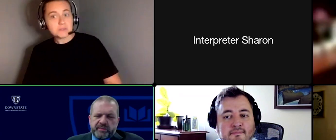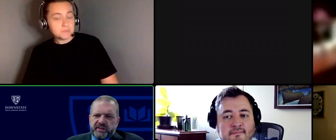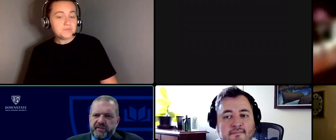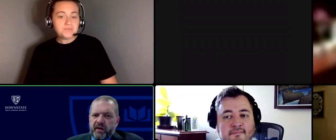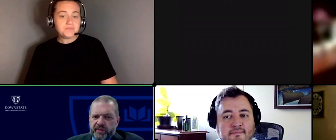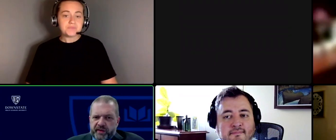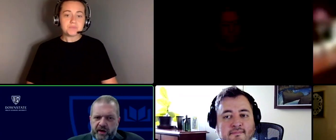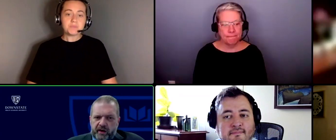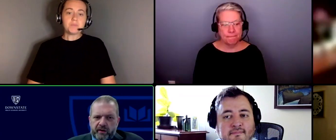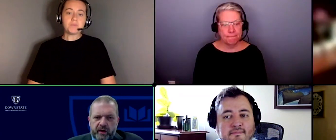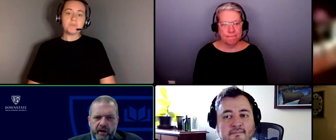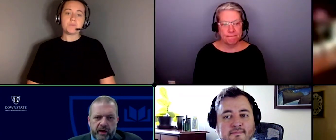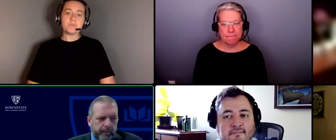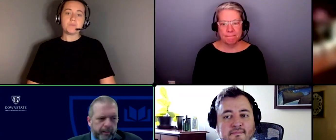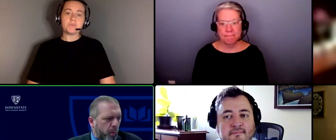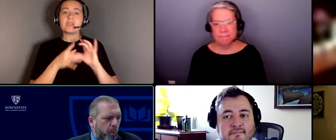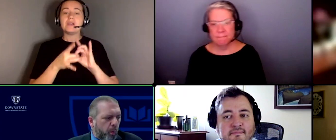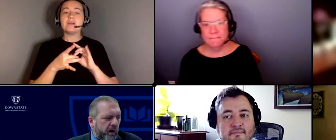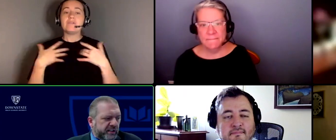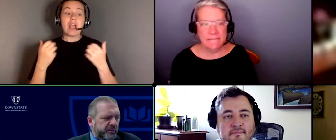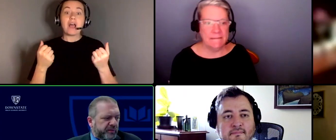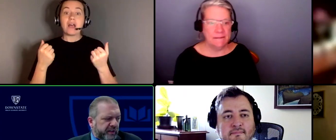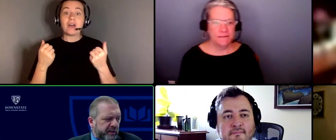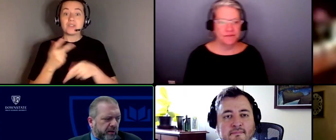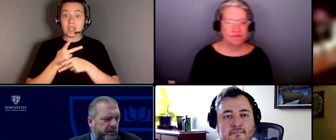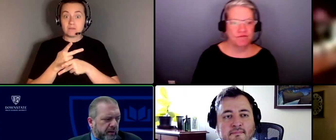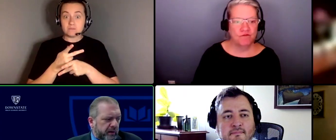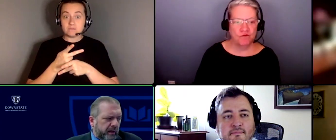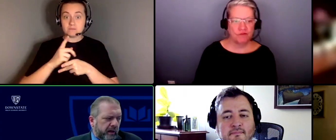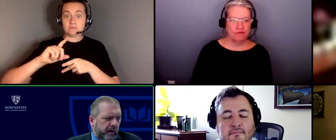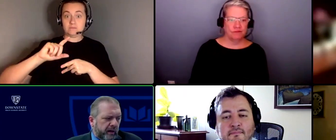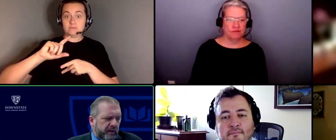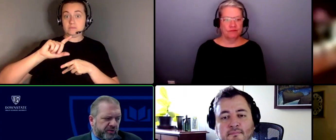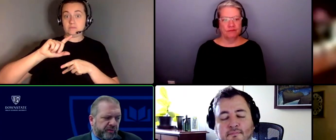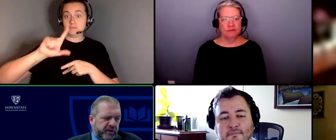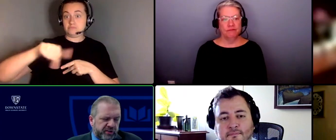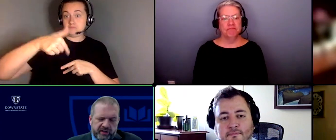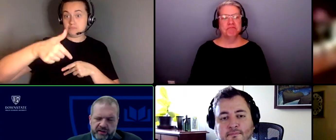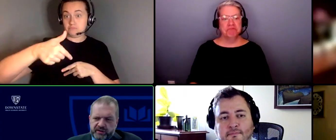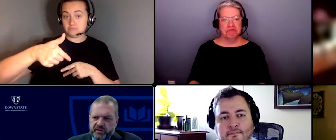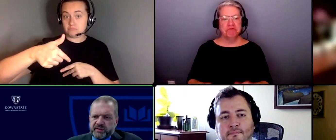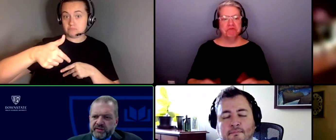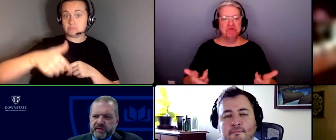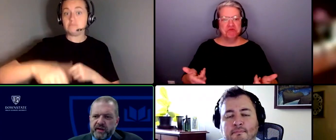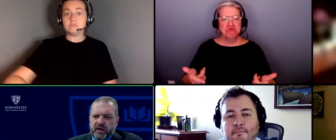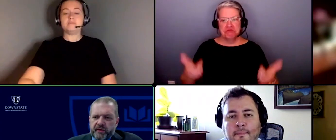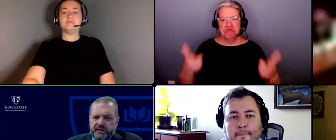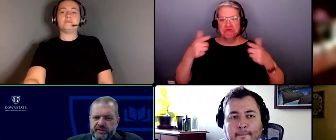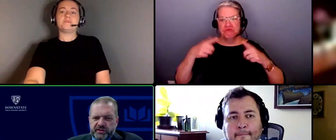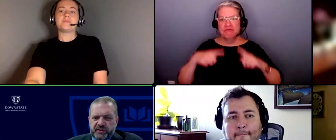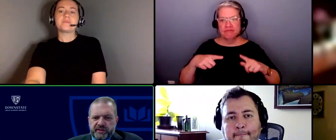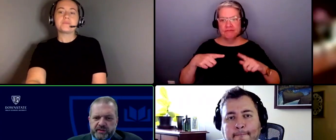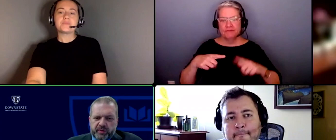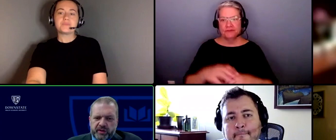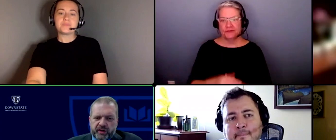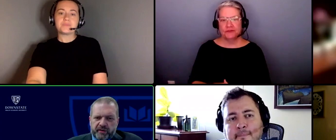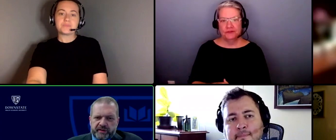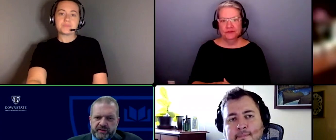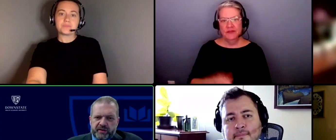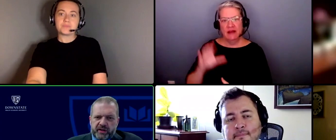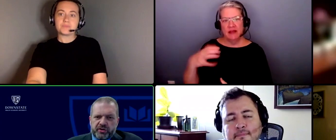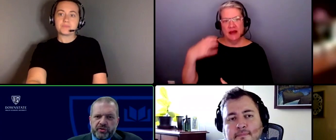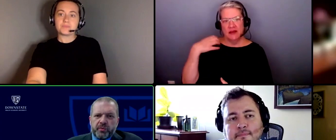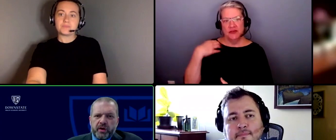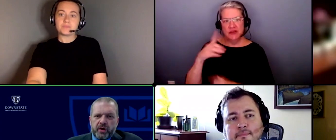In terms of health care what do you feel is your vision in terms of the office of the chief disability